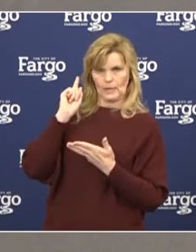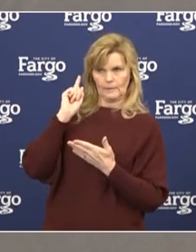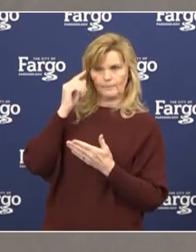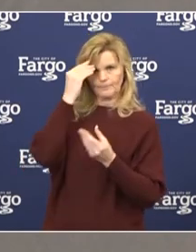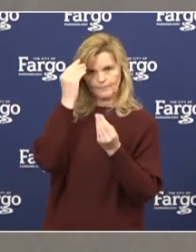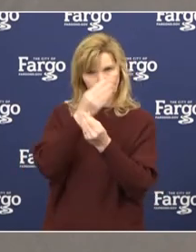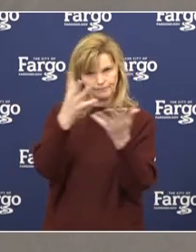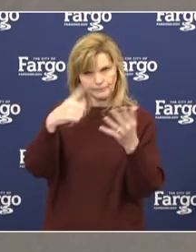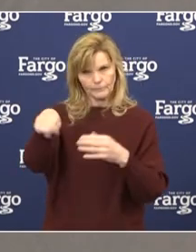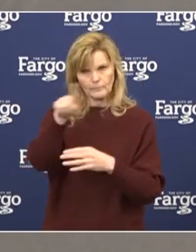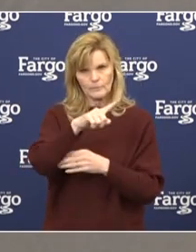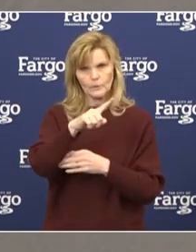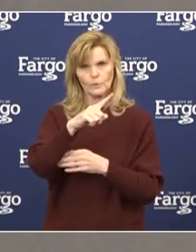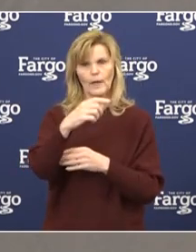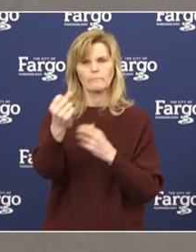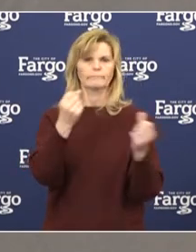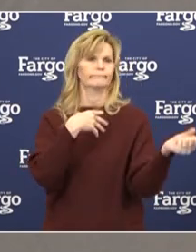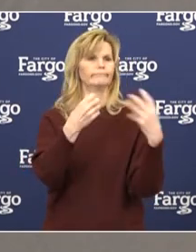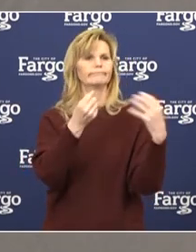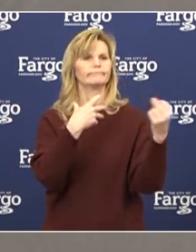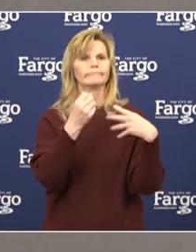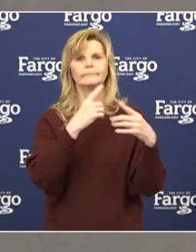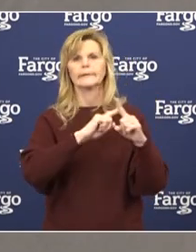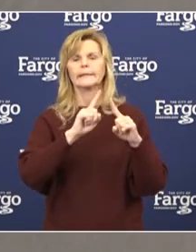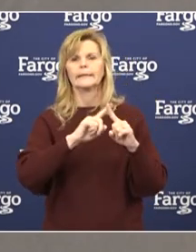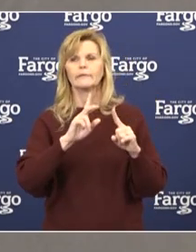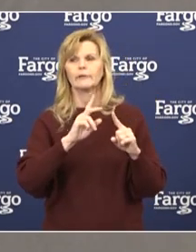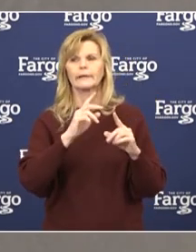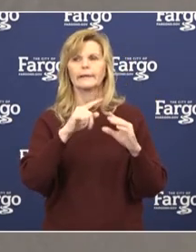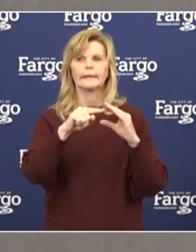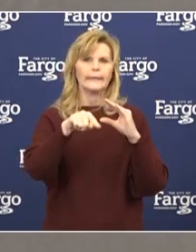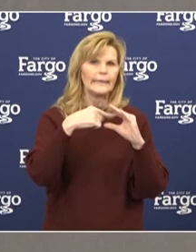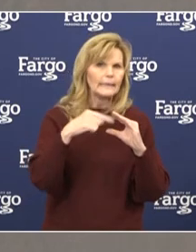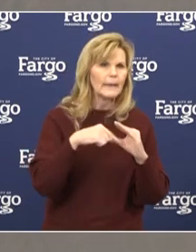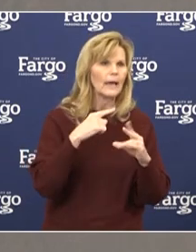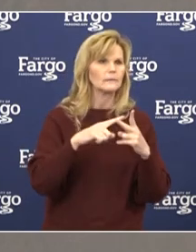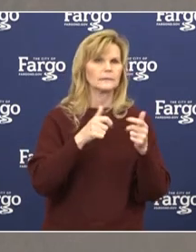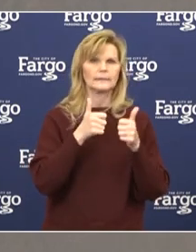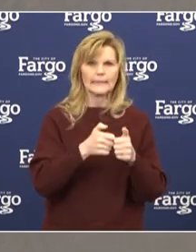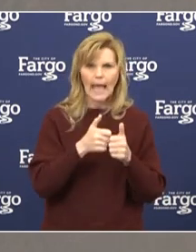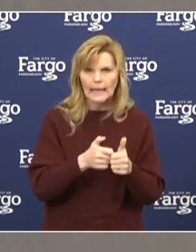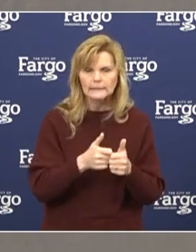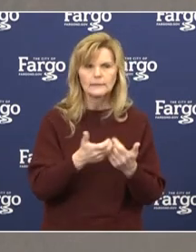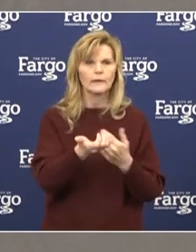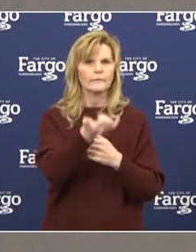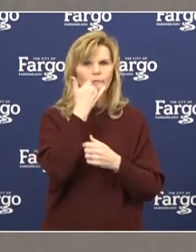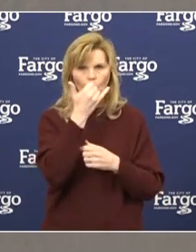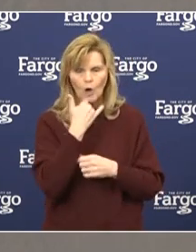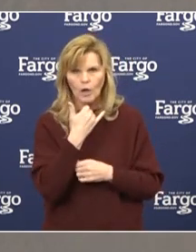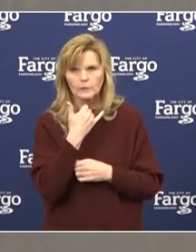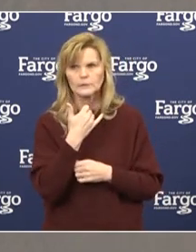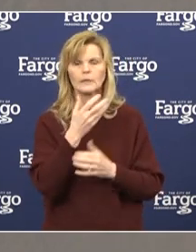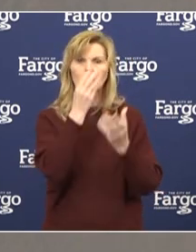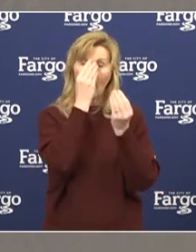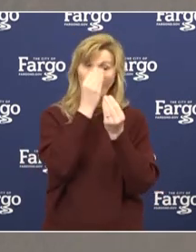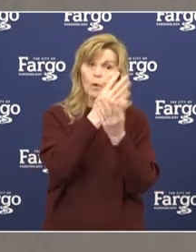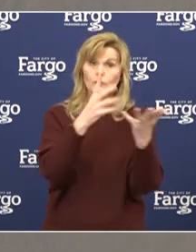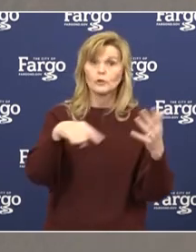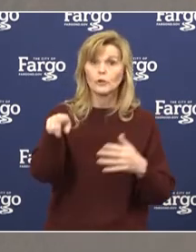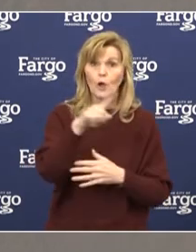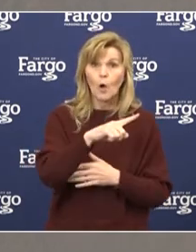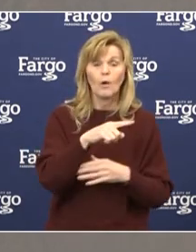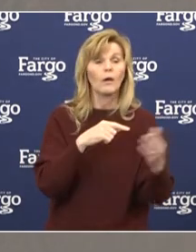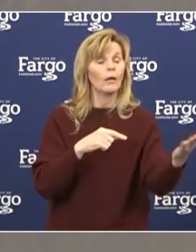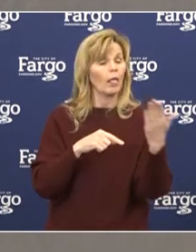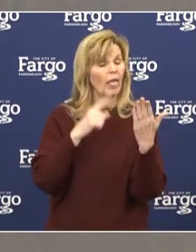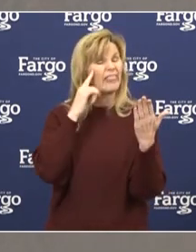those of you who have been sending me a variety of emails, texts, phone calls, I want you to know that I do take them